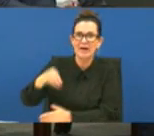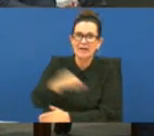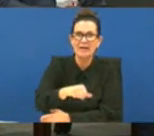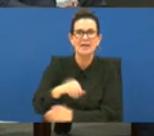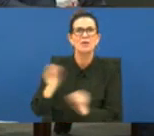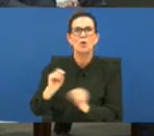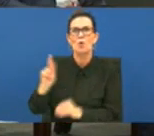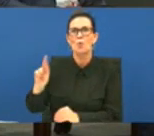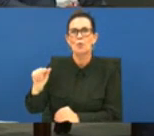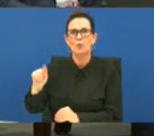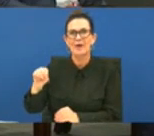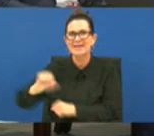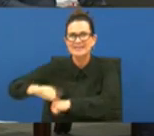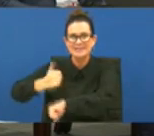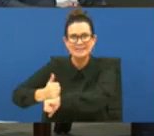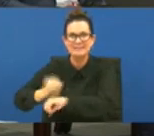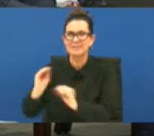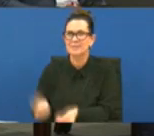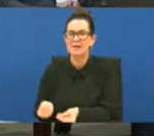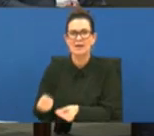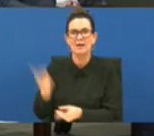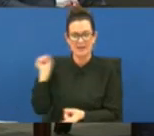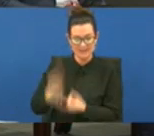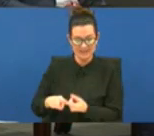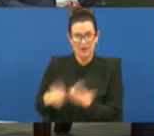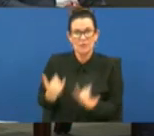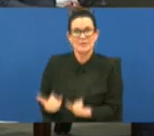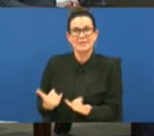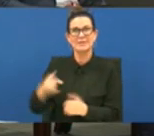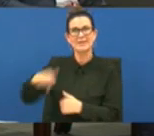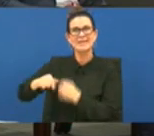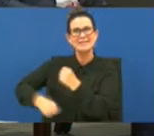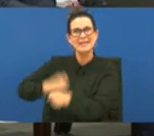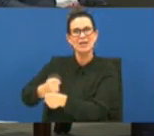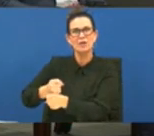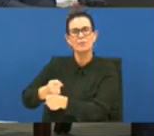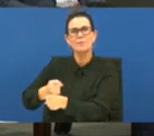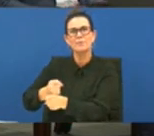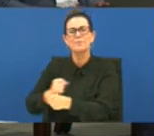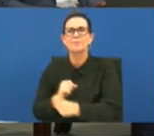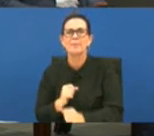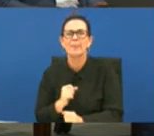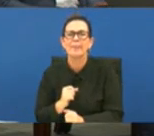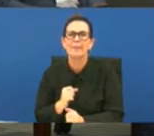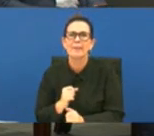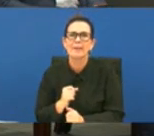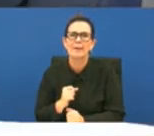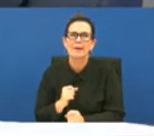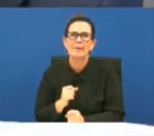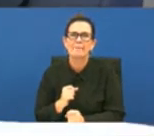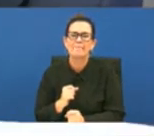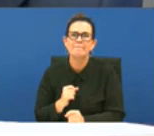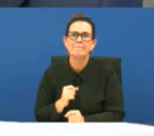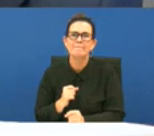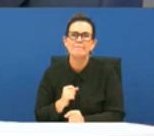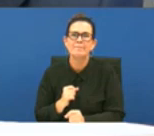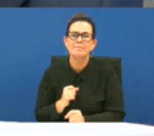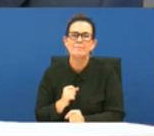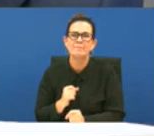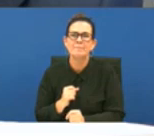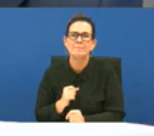crisis services until this year okay so that brings my brings me to my next question um